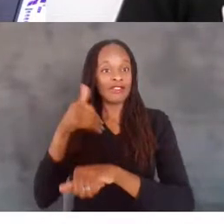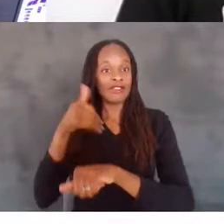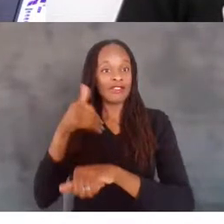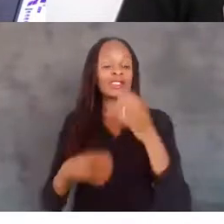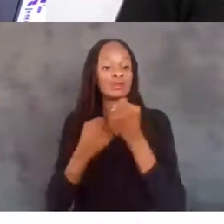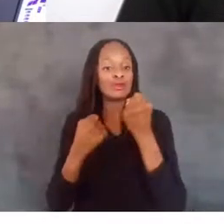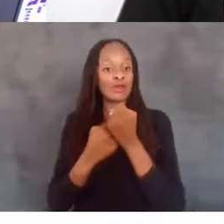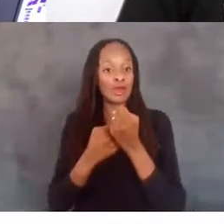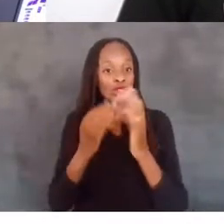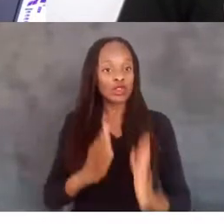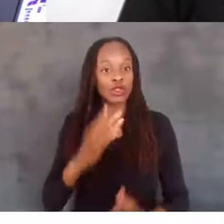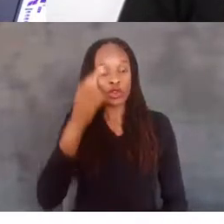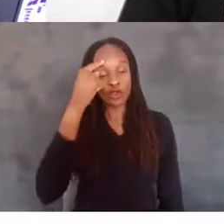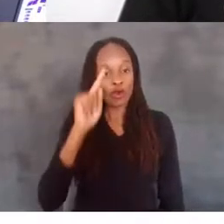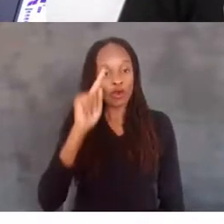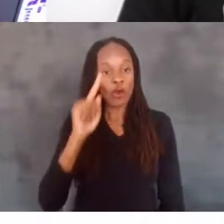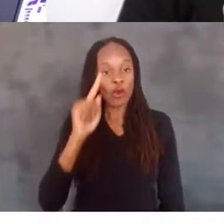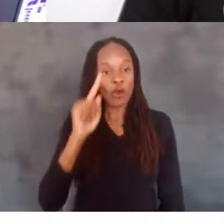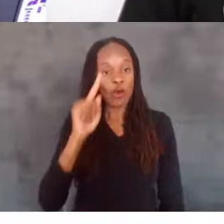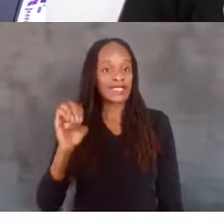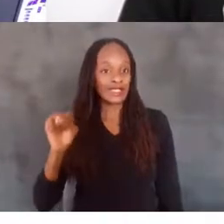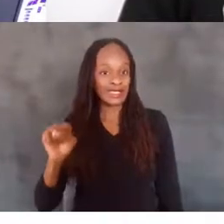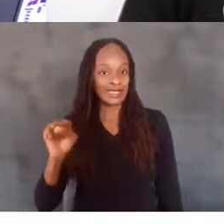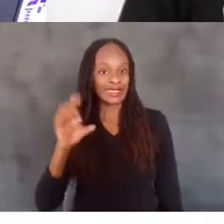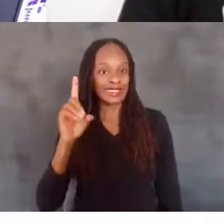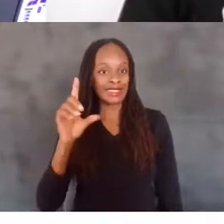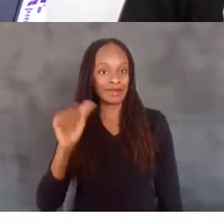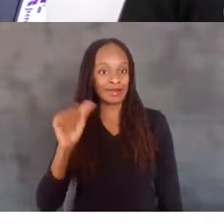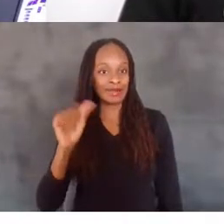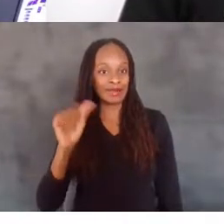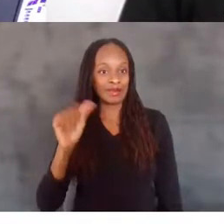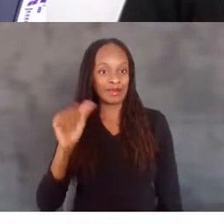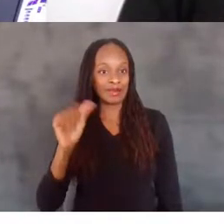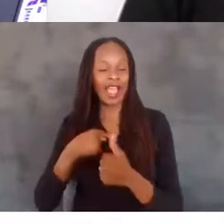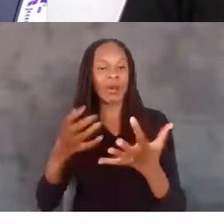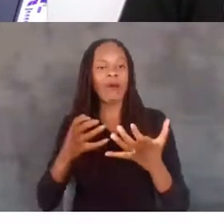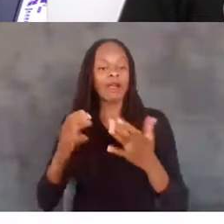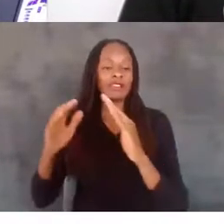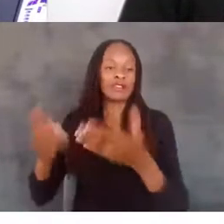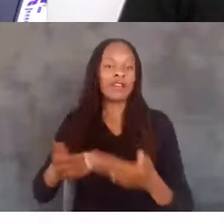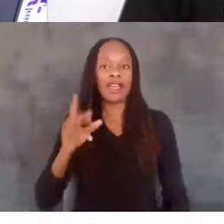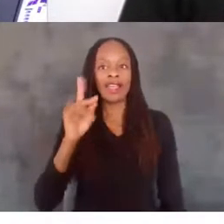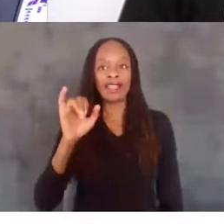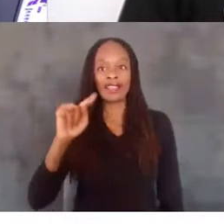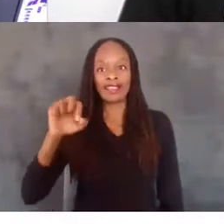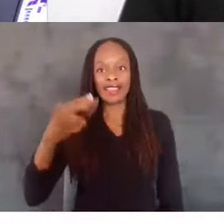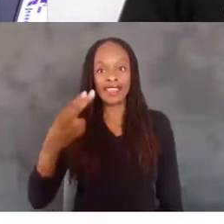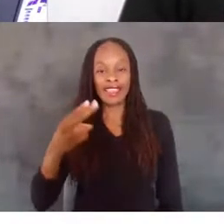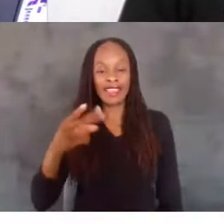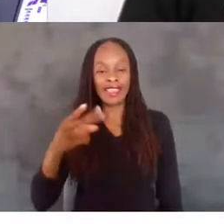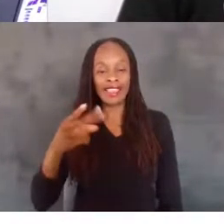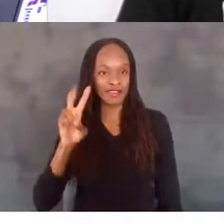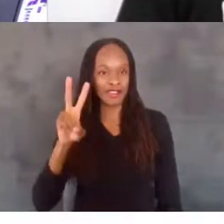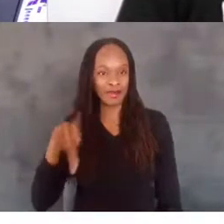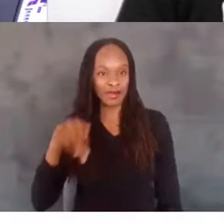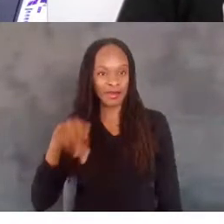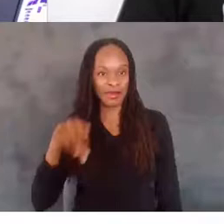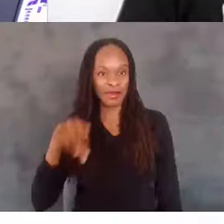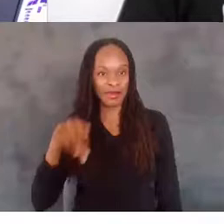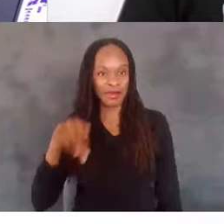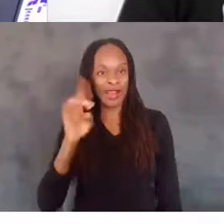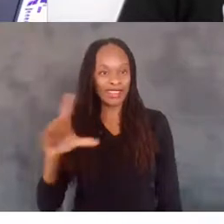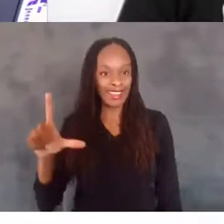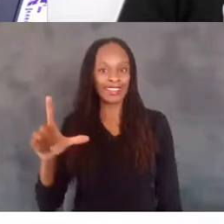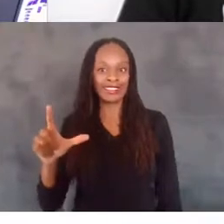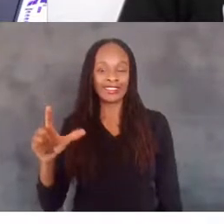Challenge. And so with that, if I would, I would like to invite Keith Perry, vice president of Dell to come on and